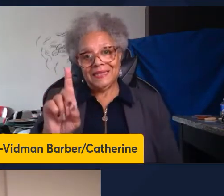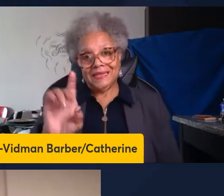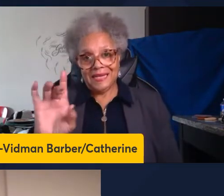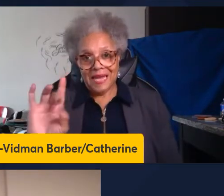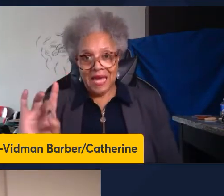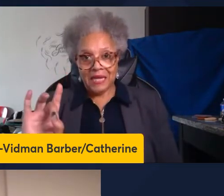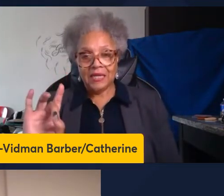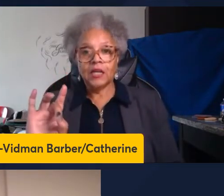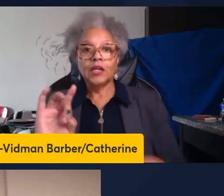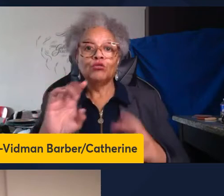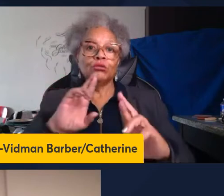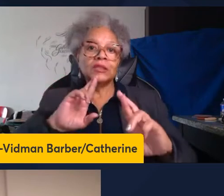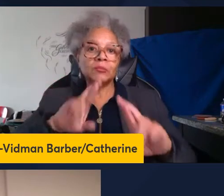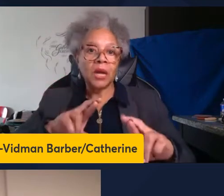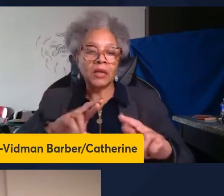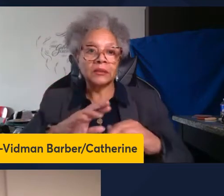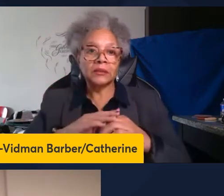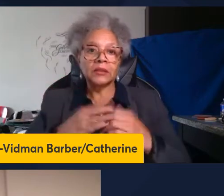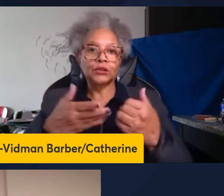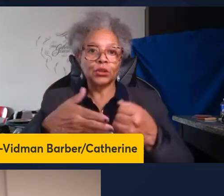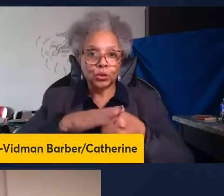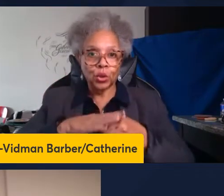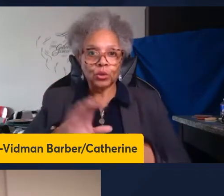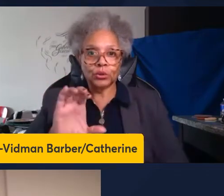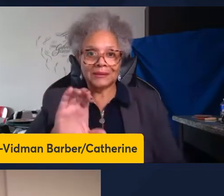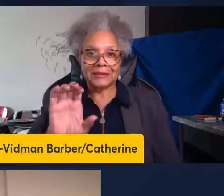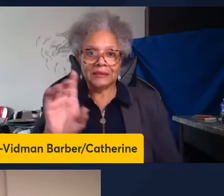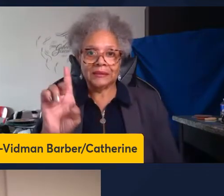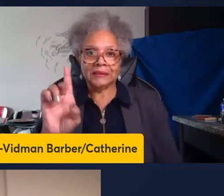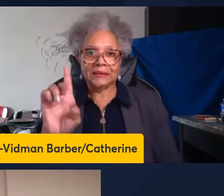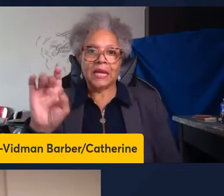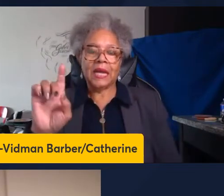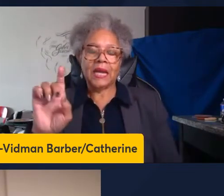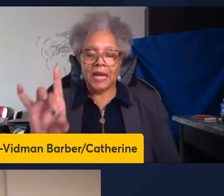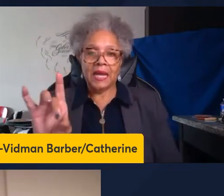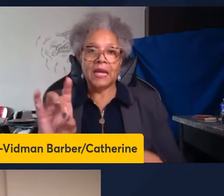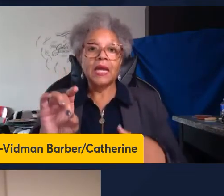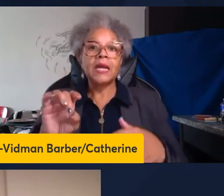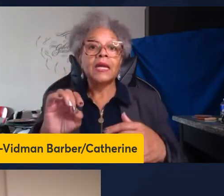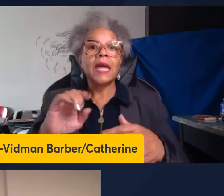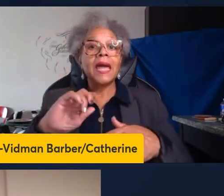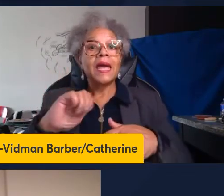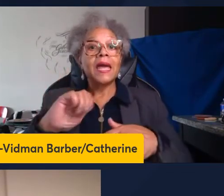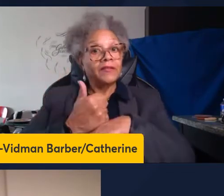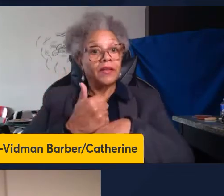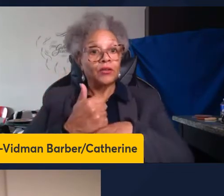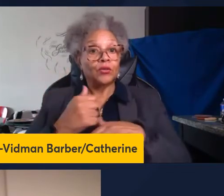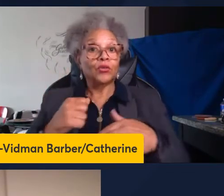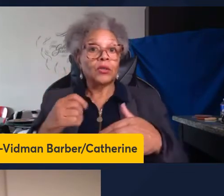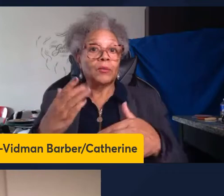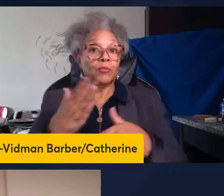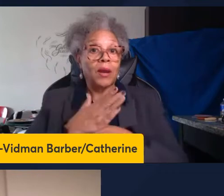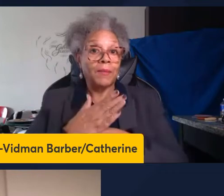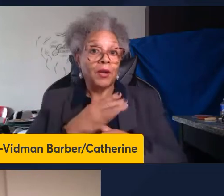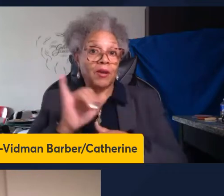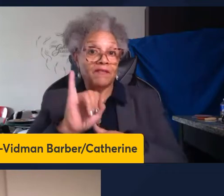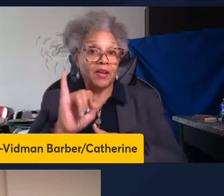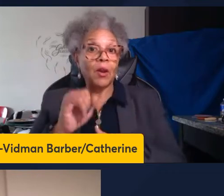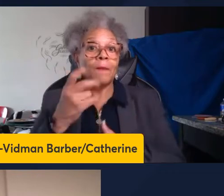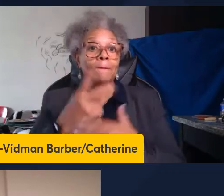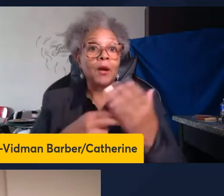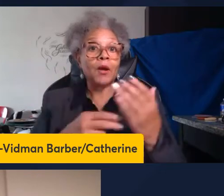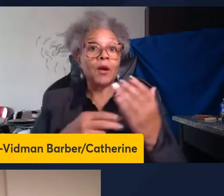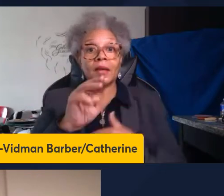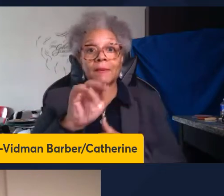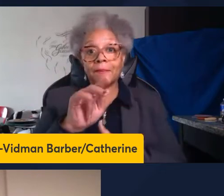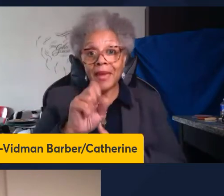response total CD8 activated during primary infection we see that both these knockout mice the